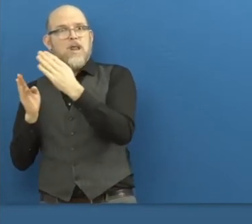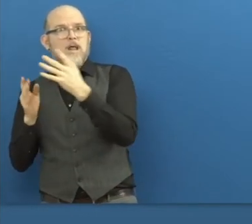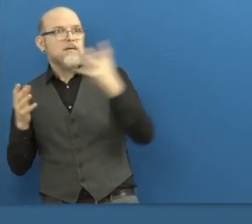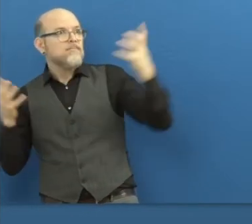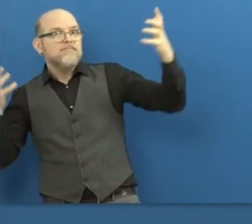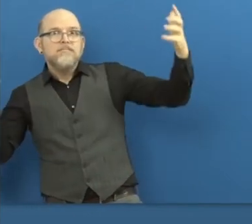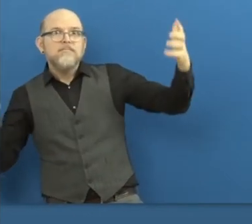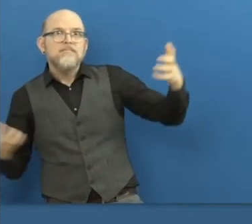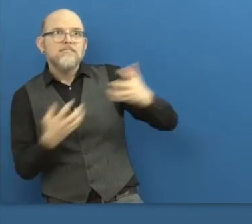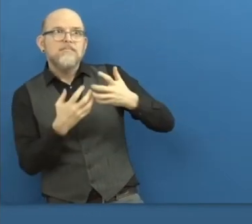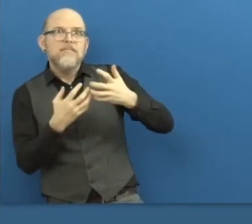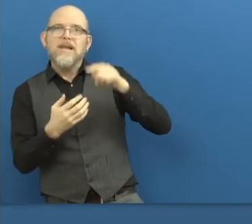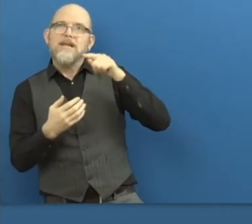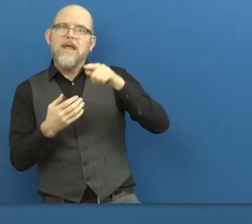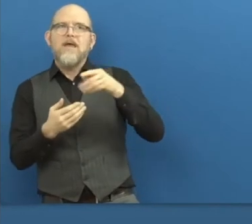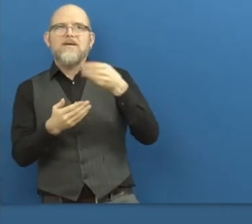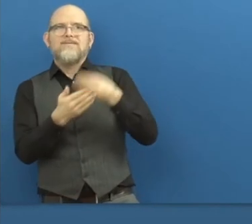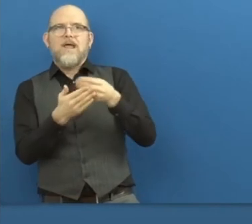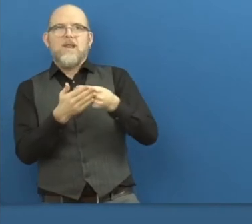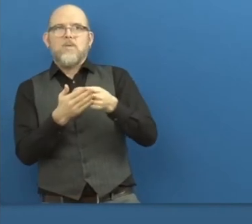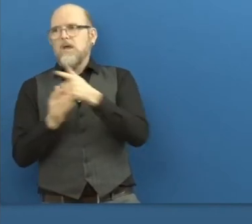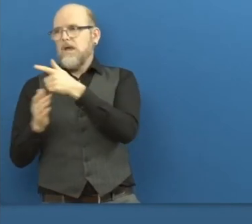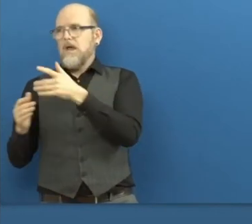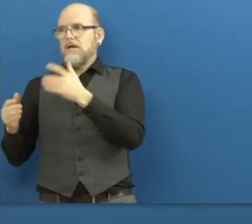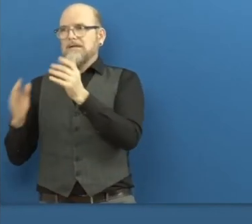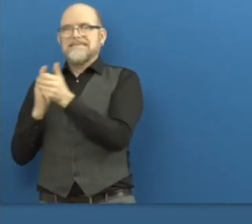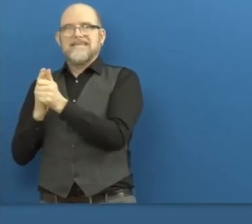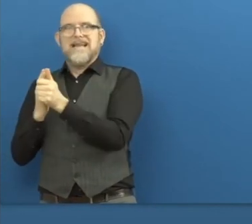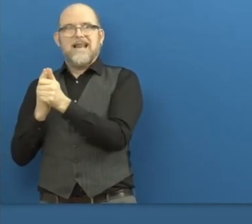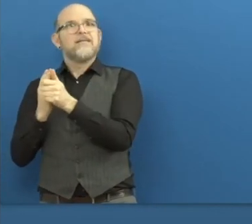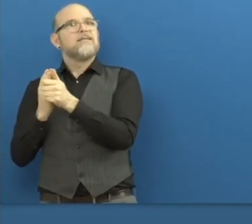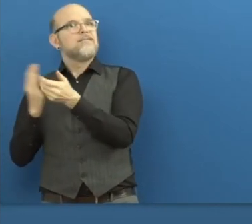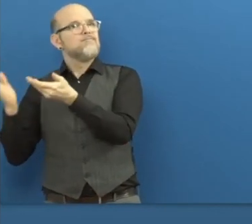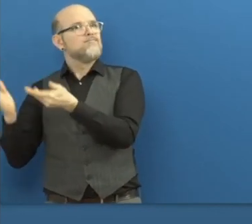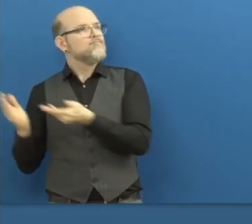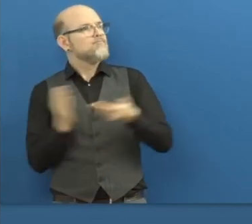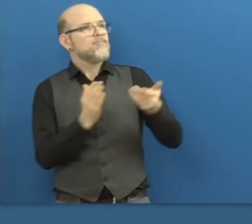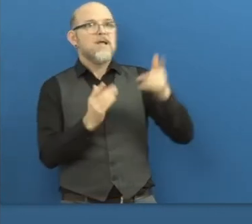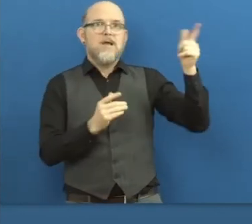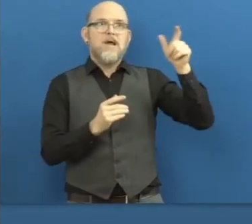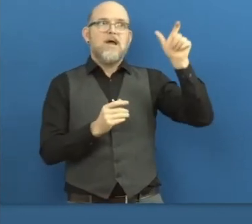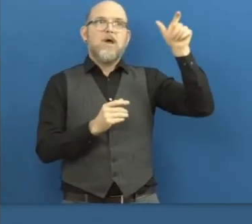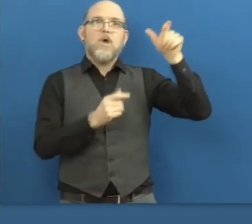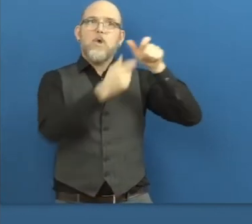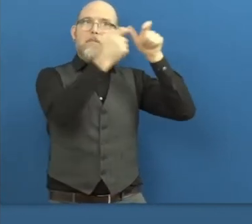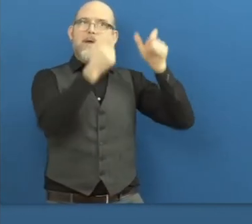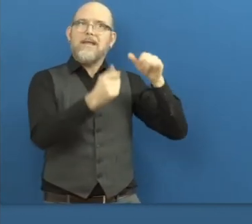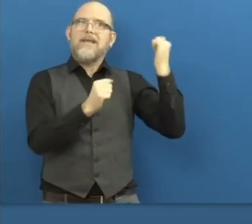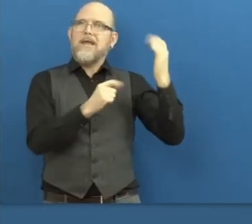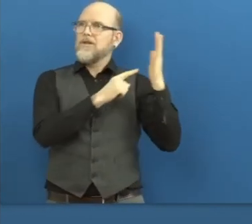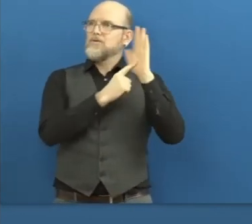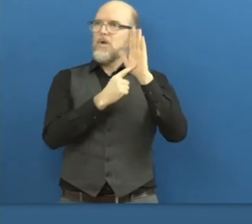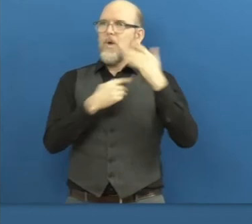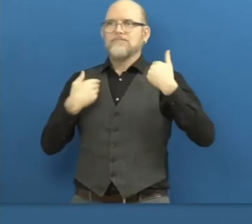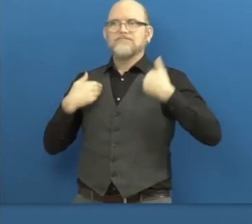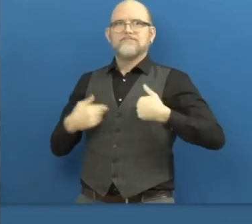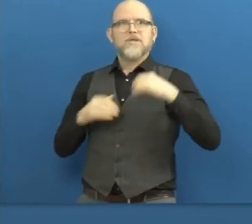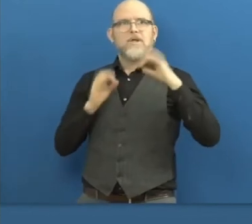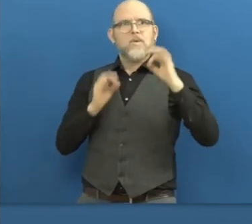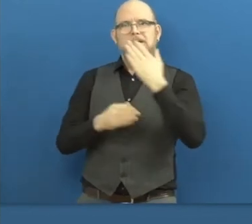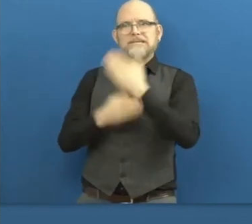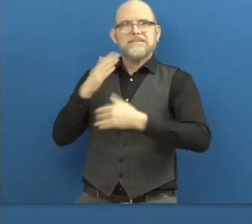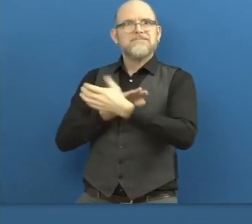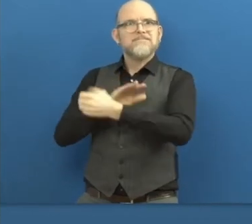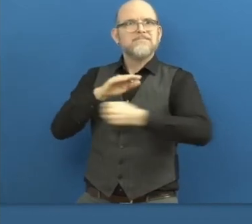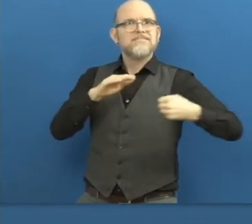the company's performances on all levels. Another principle is a lot of times metrics are measured in the backwards